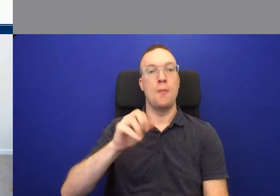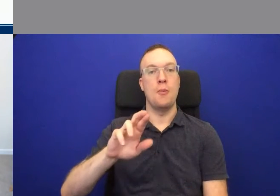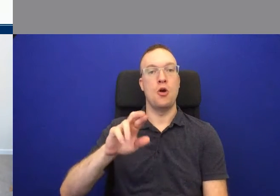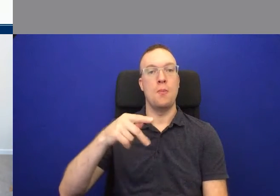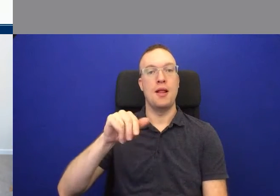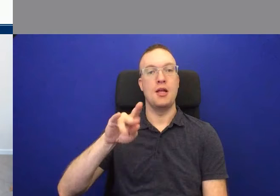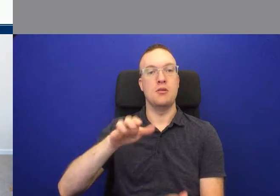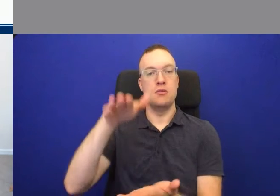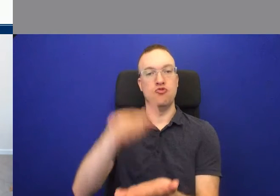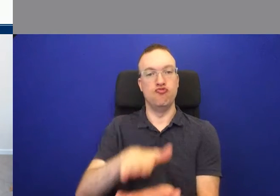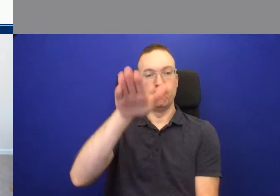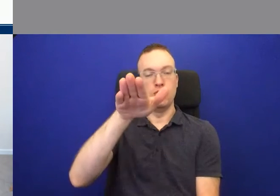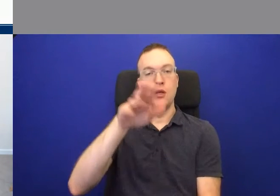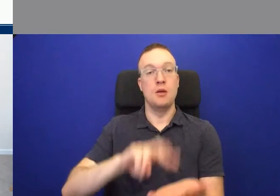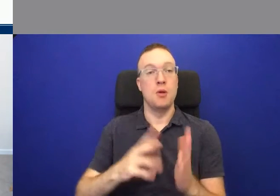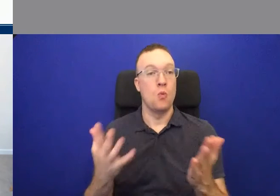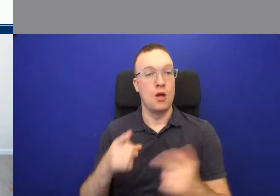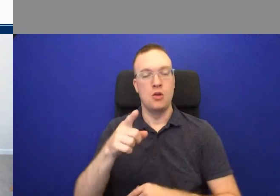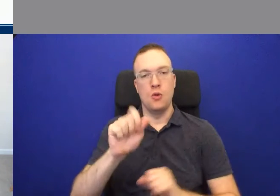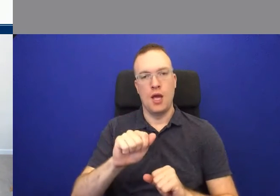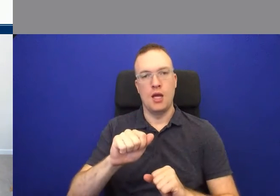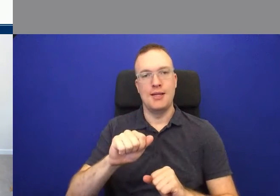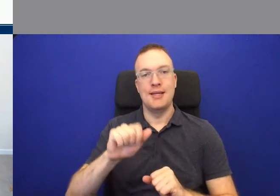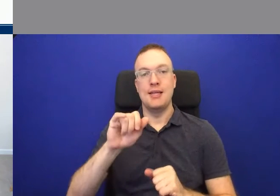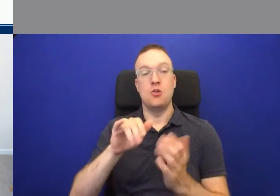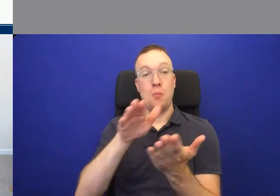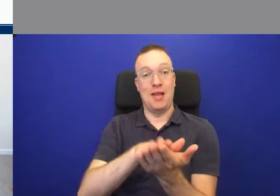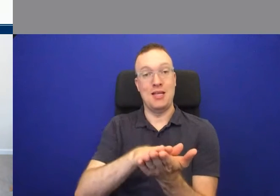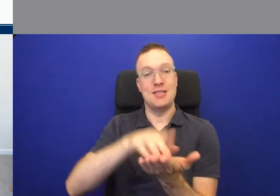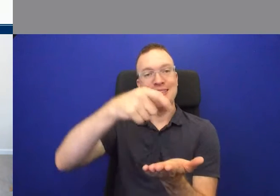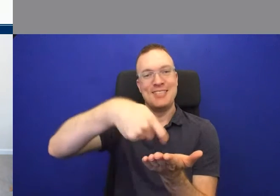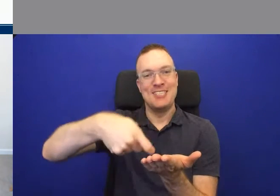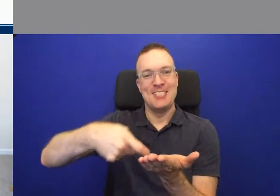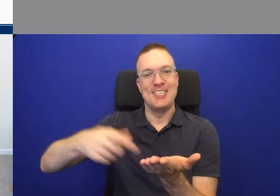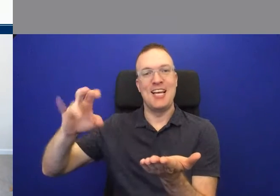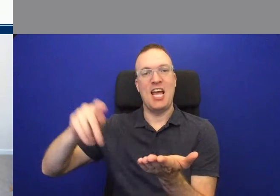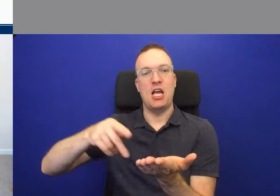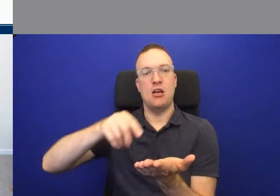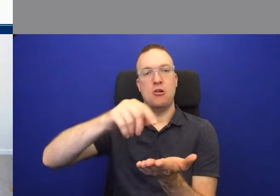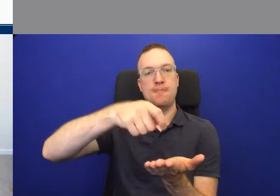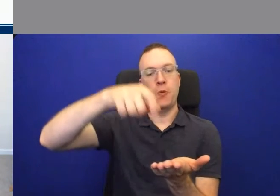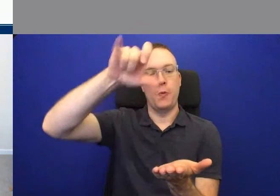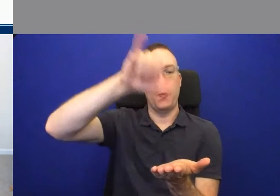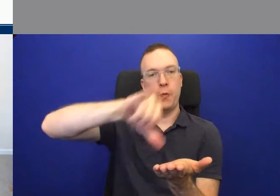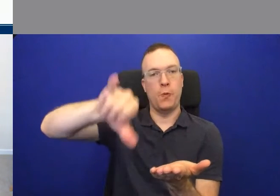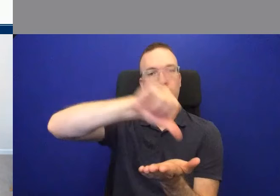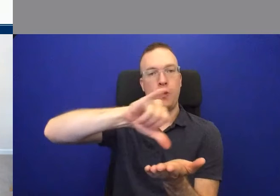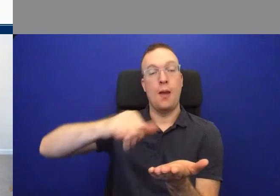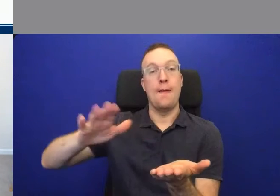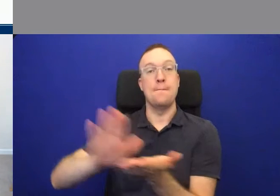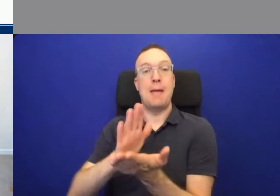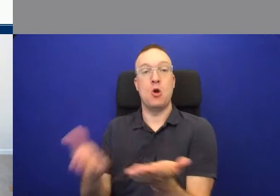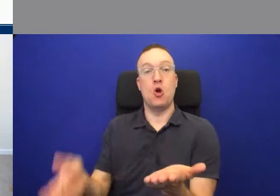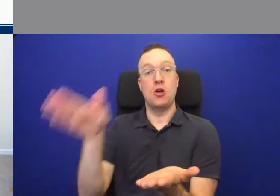A copper plate means that you can put ink on the plate and lay a page down and get a copy in black and